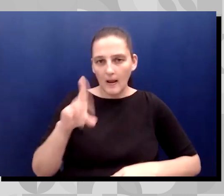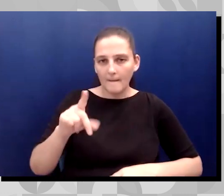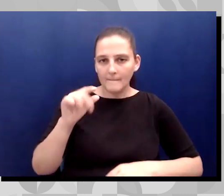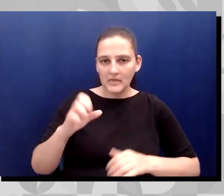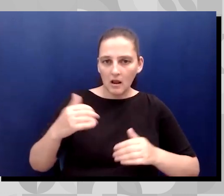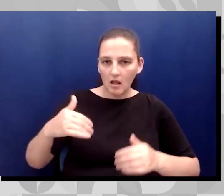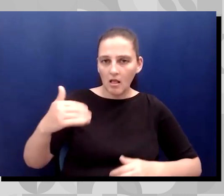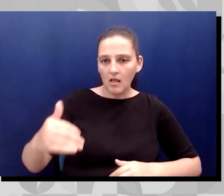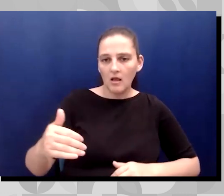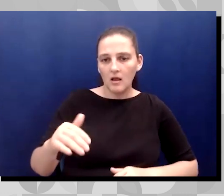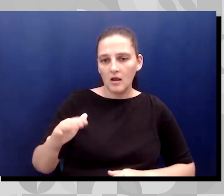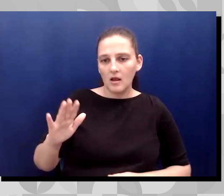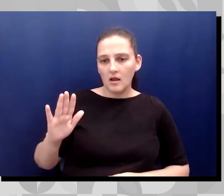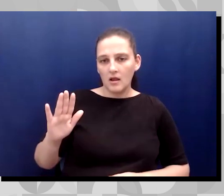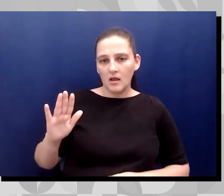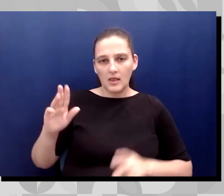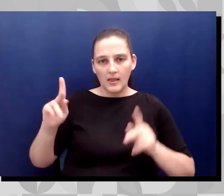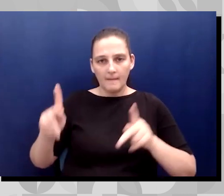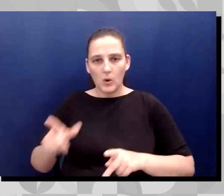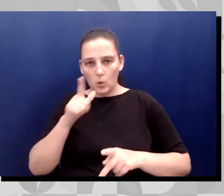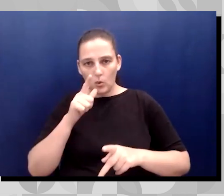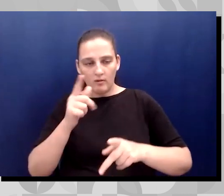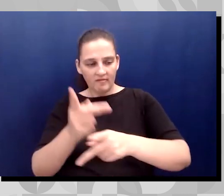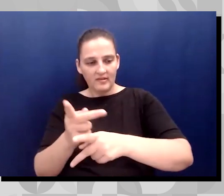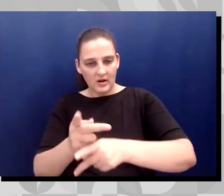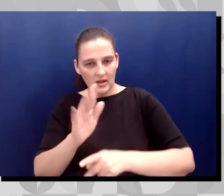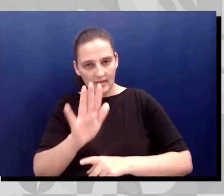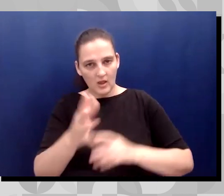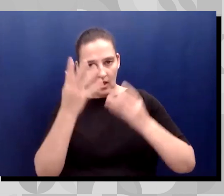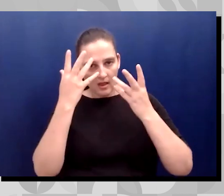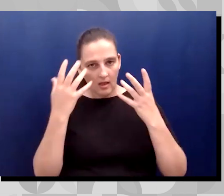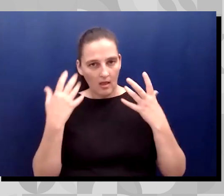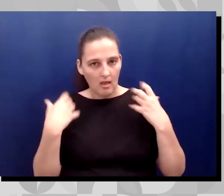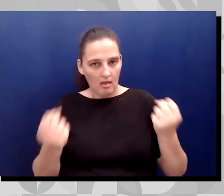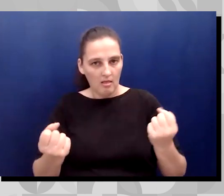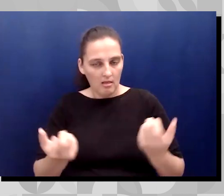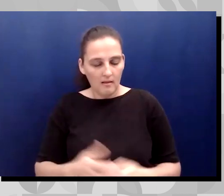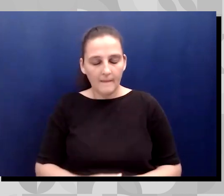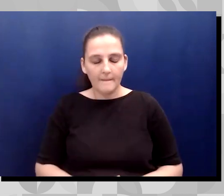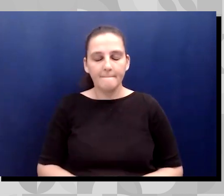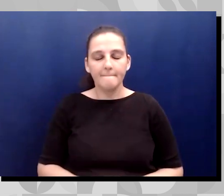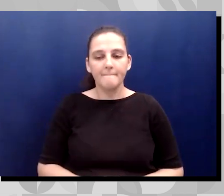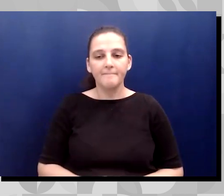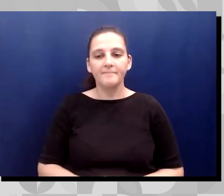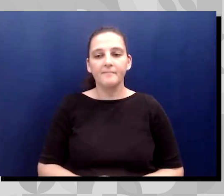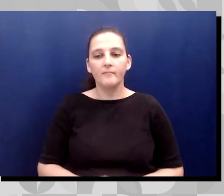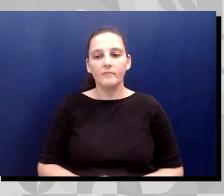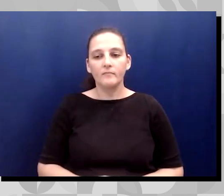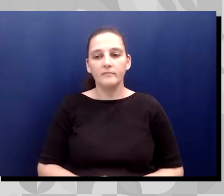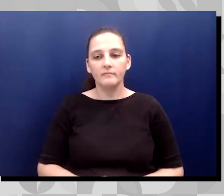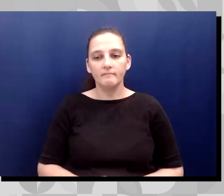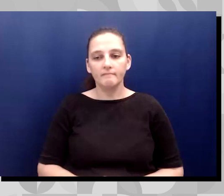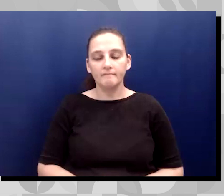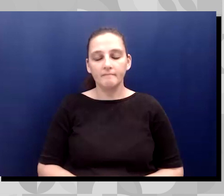they're taking care of their health. Um, you know, many caregivers do require work accommodations